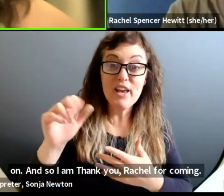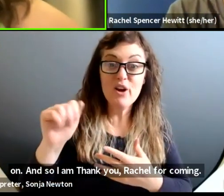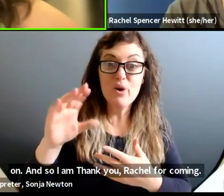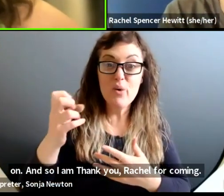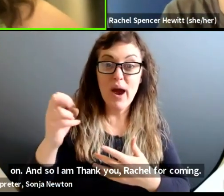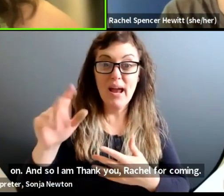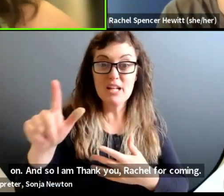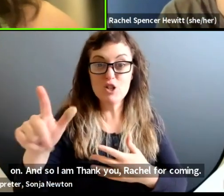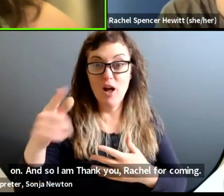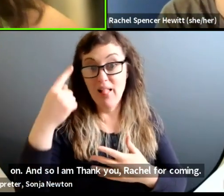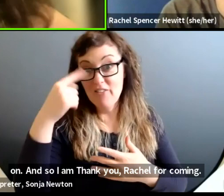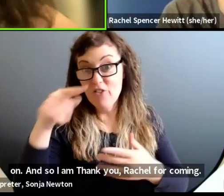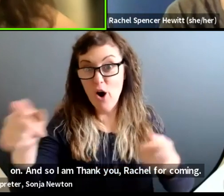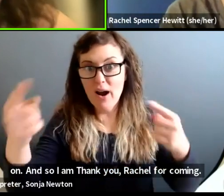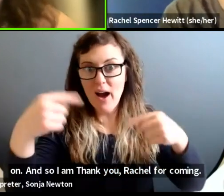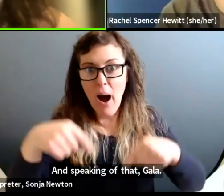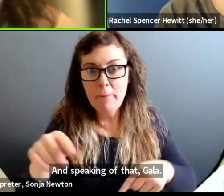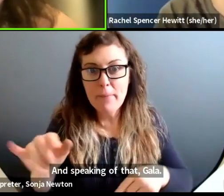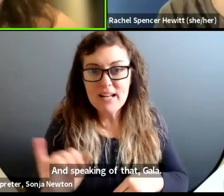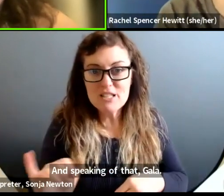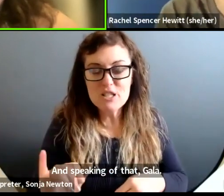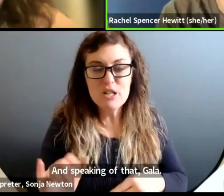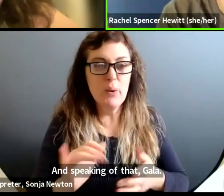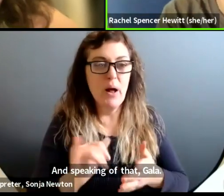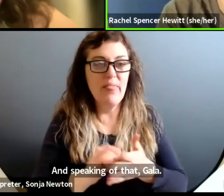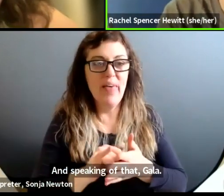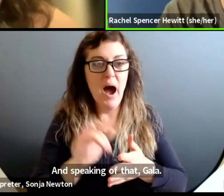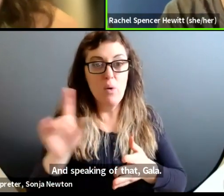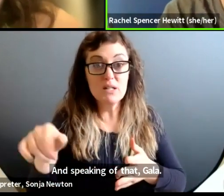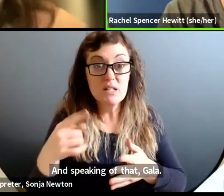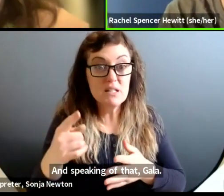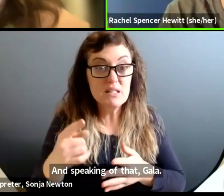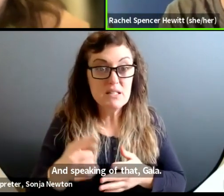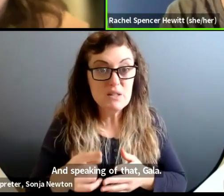gala. Um, that was actually the only gala.